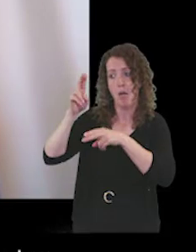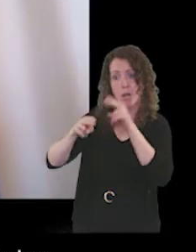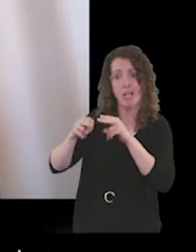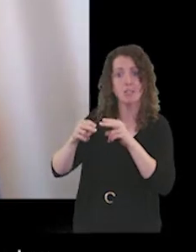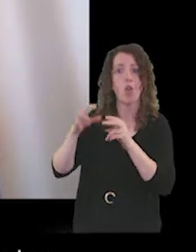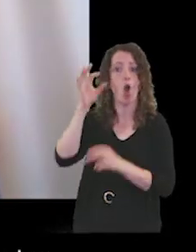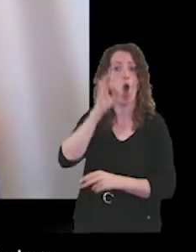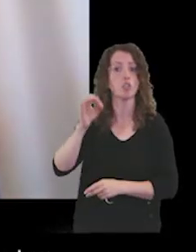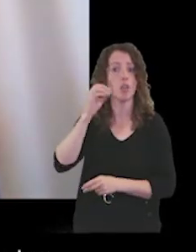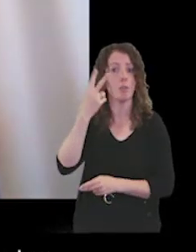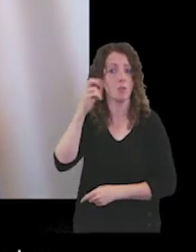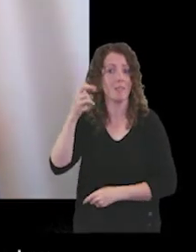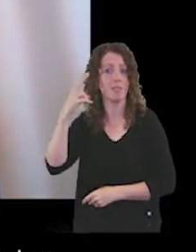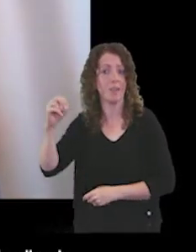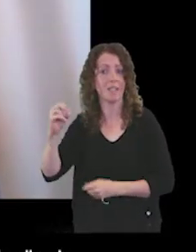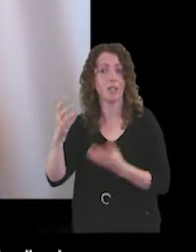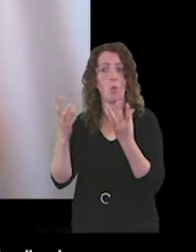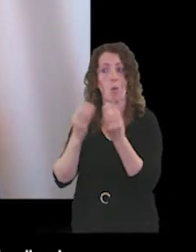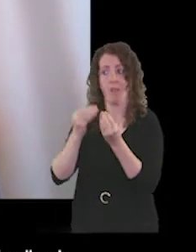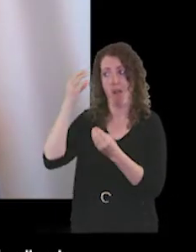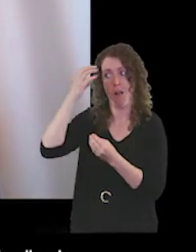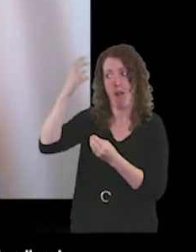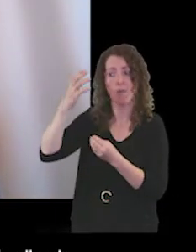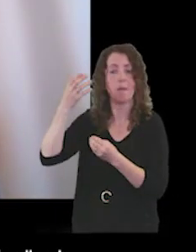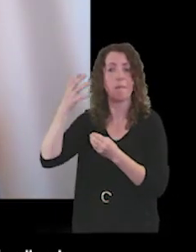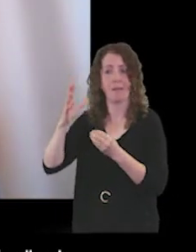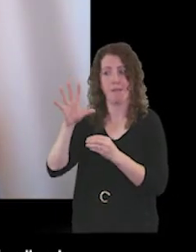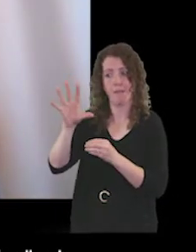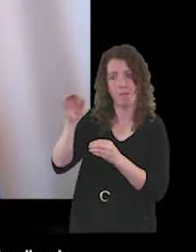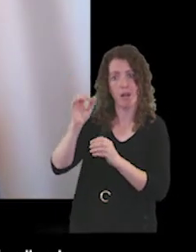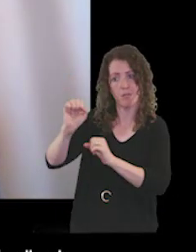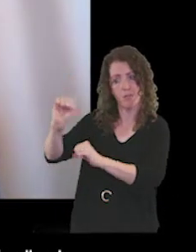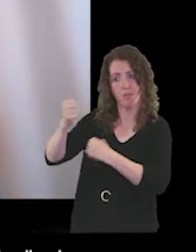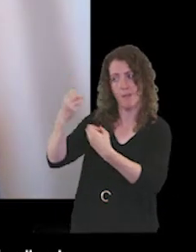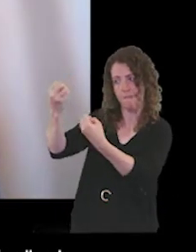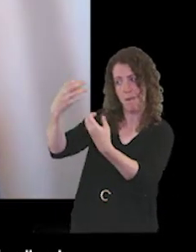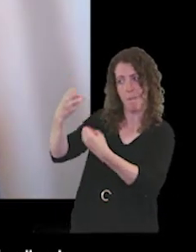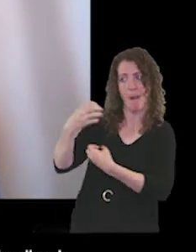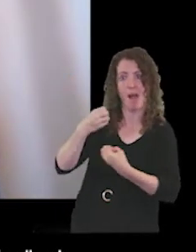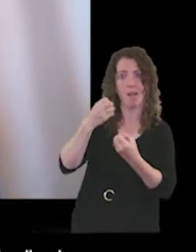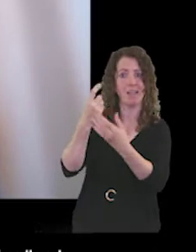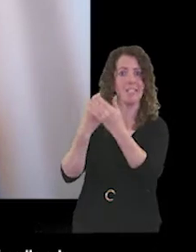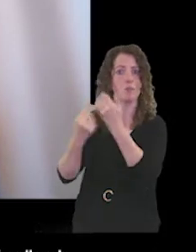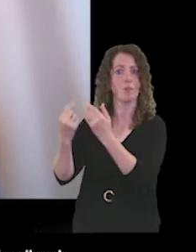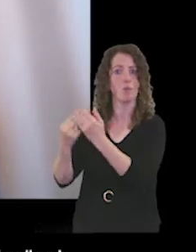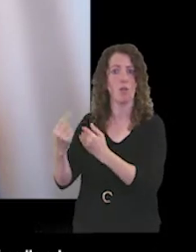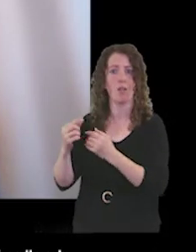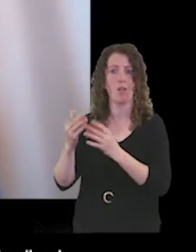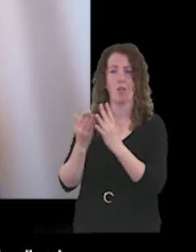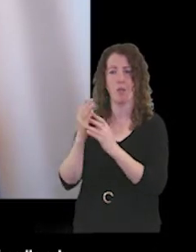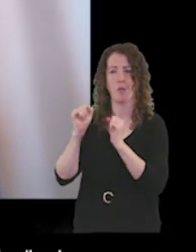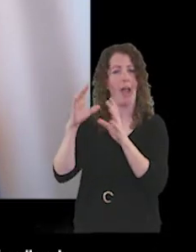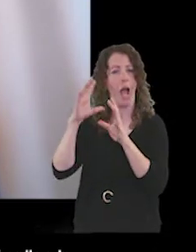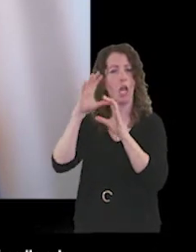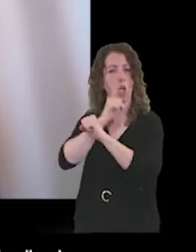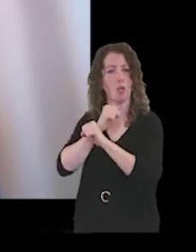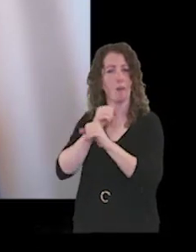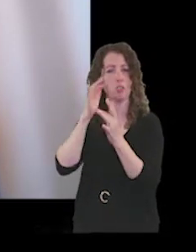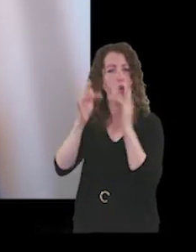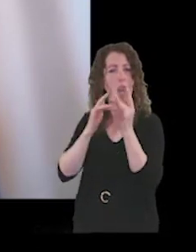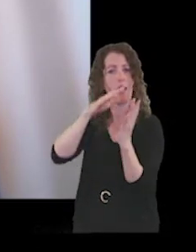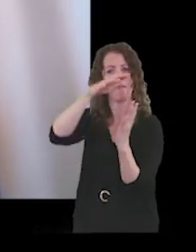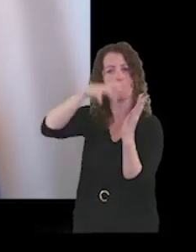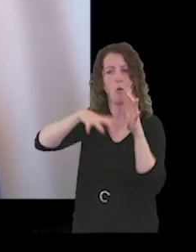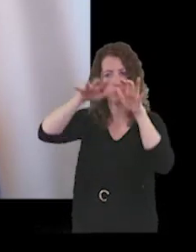2020 with Governors invited to provide their individual feedback in an anonymised online form.